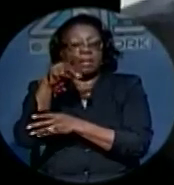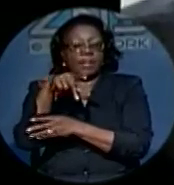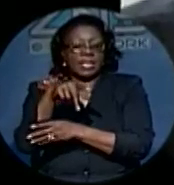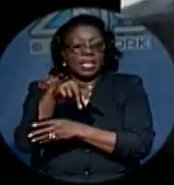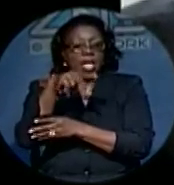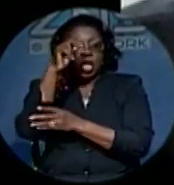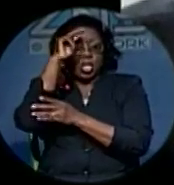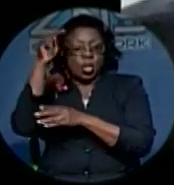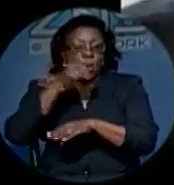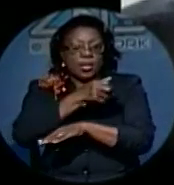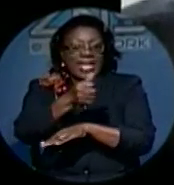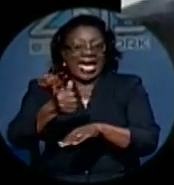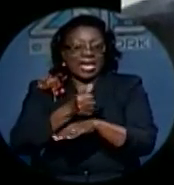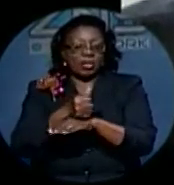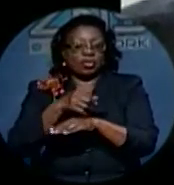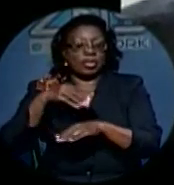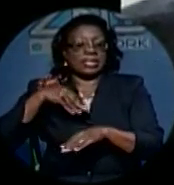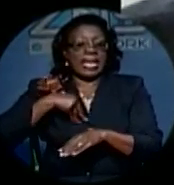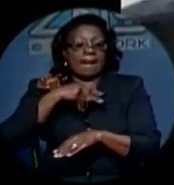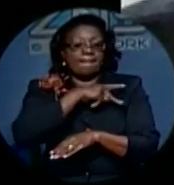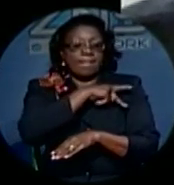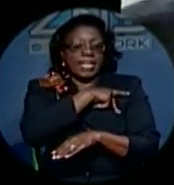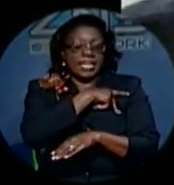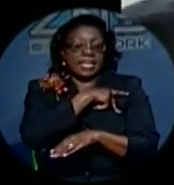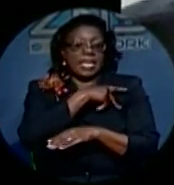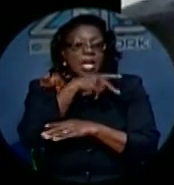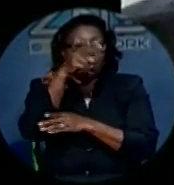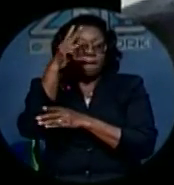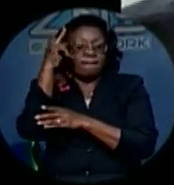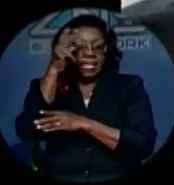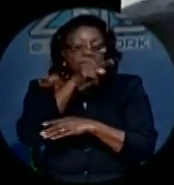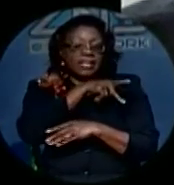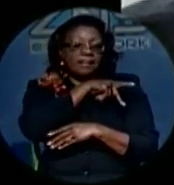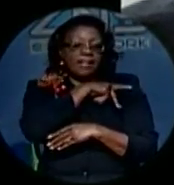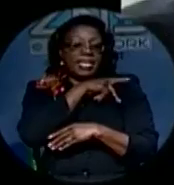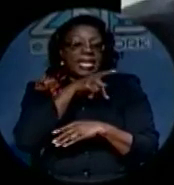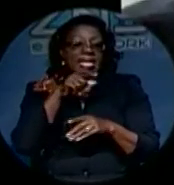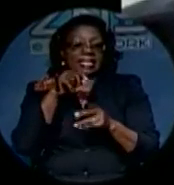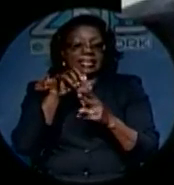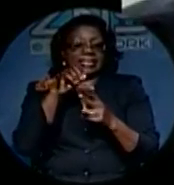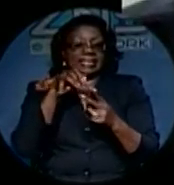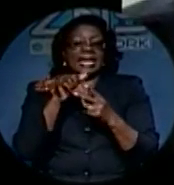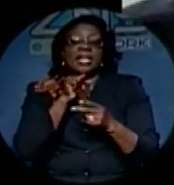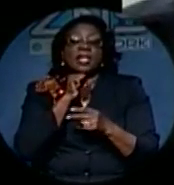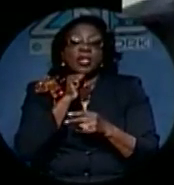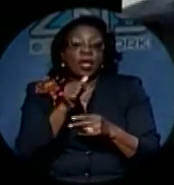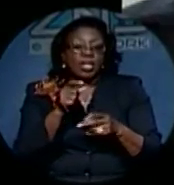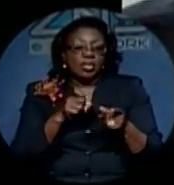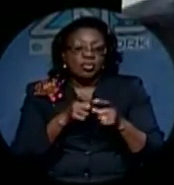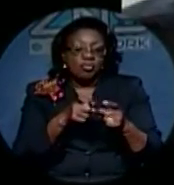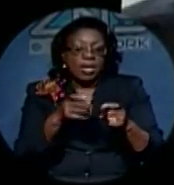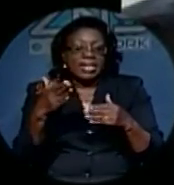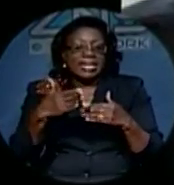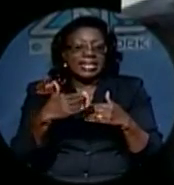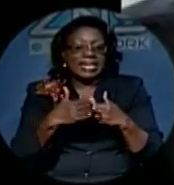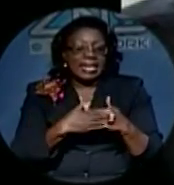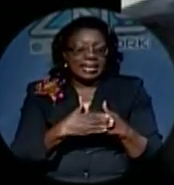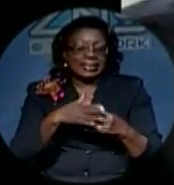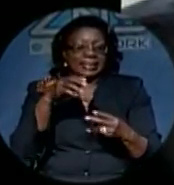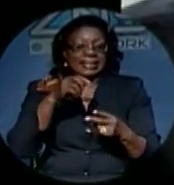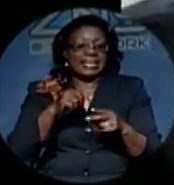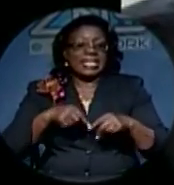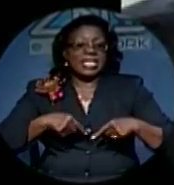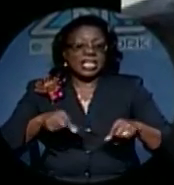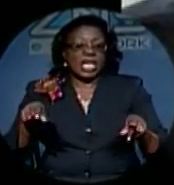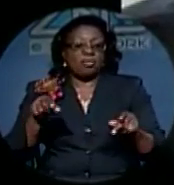North Andrus MP Vincent Peete has decided not to stand for re-election. In a press statement, Mr. Peete says his decision is final and